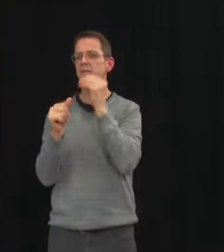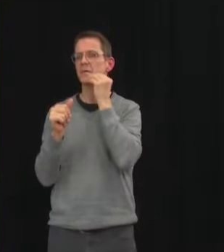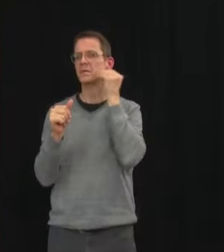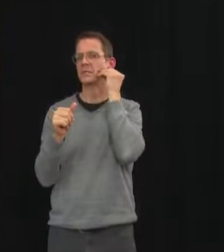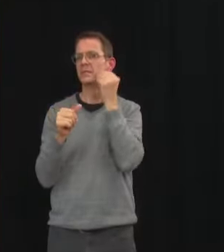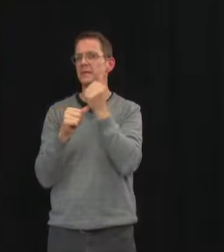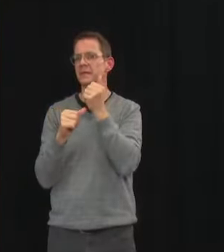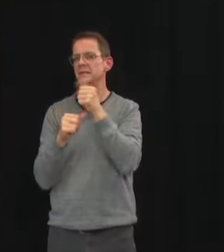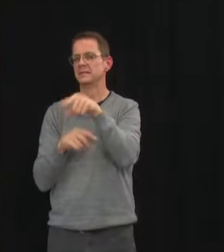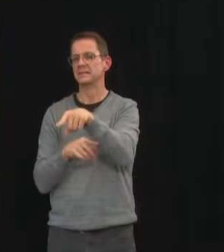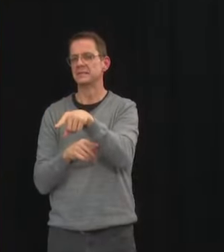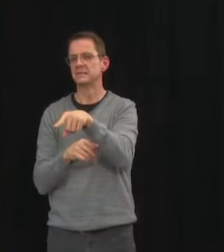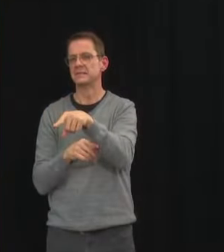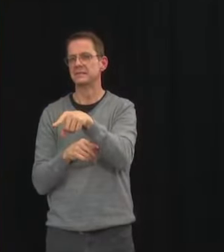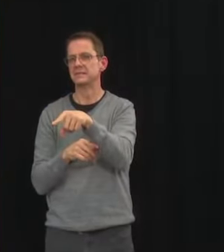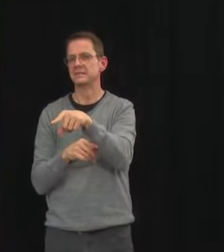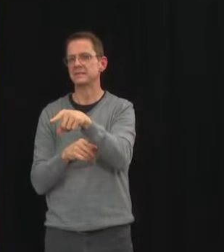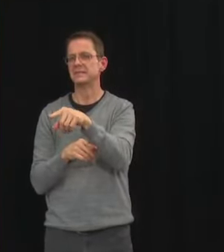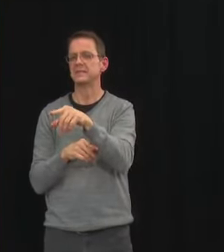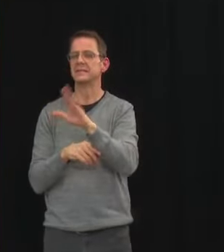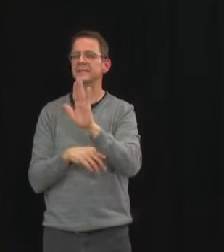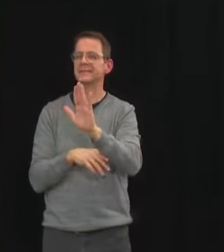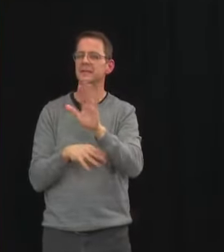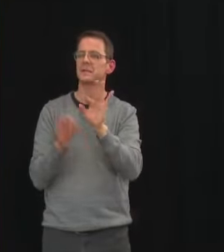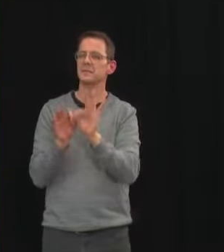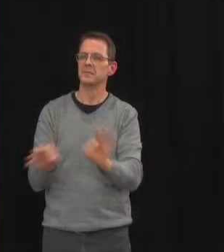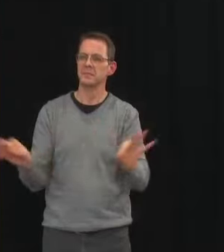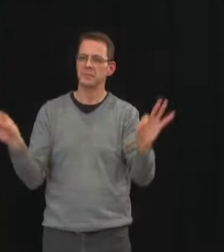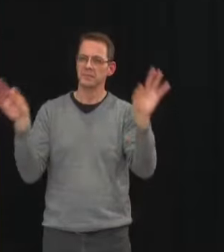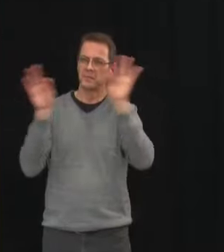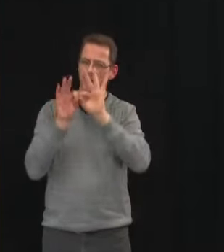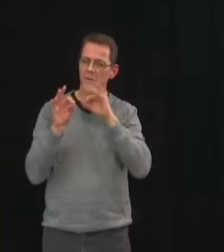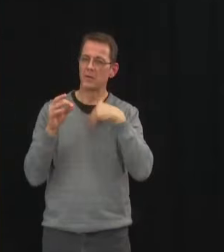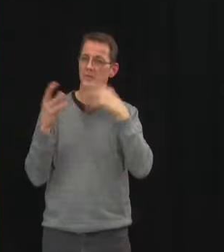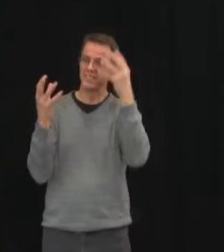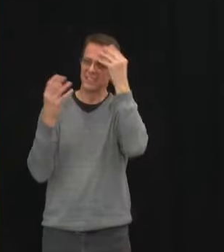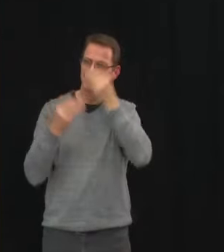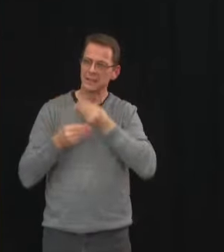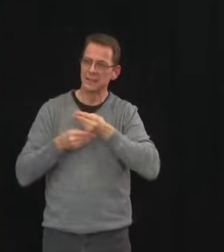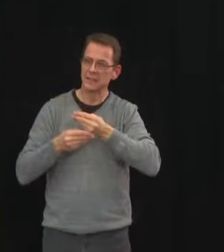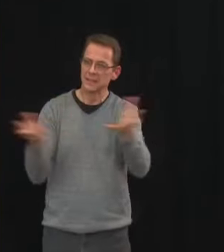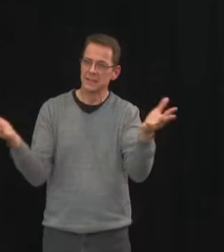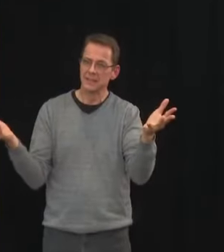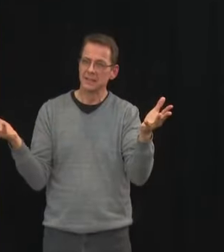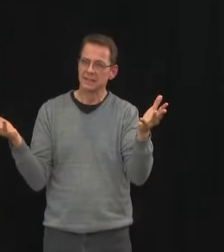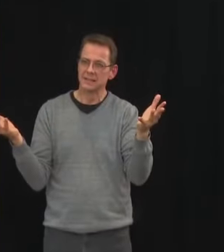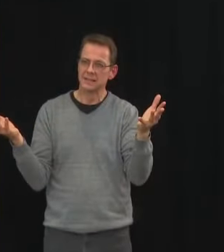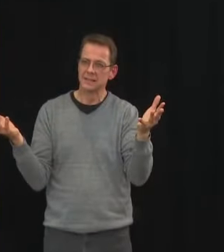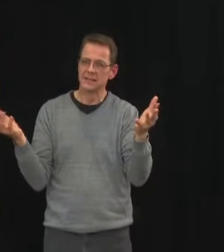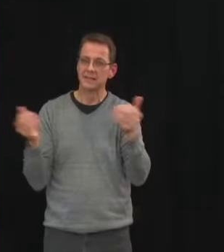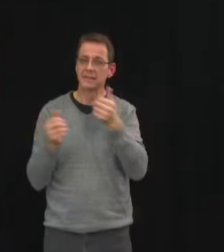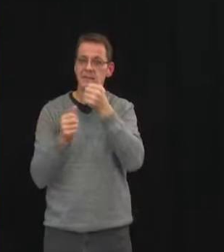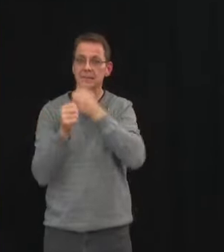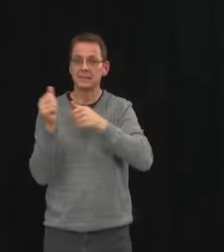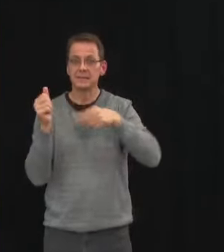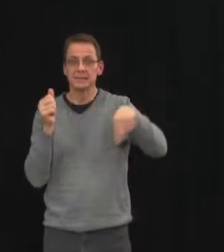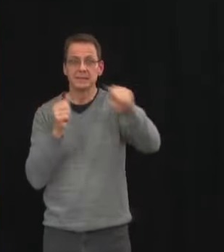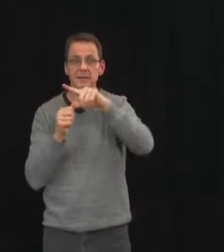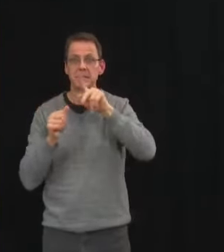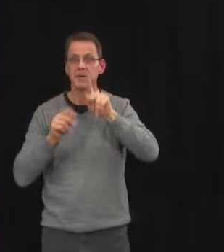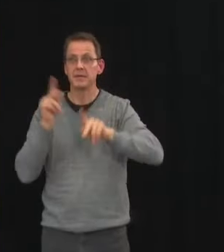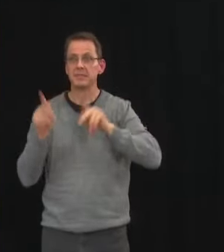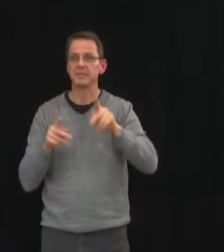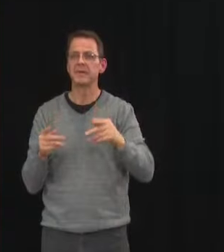made clear that every resident in every supportive living facility long-term care should be able to have their designated support